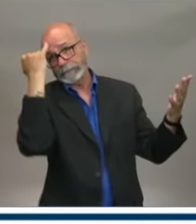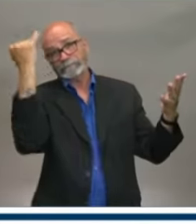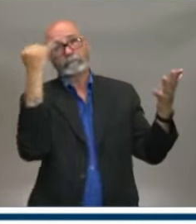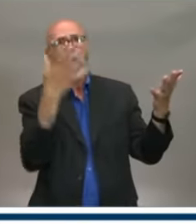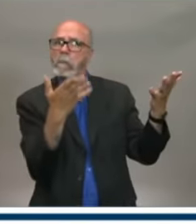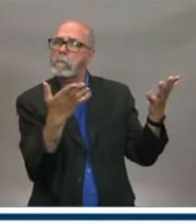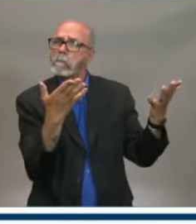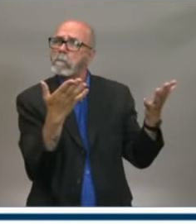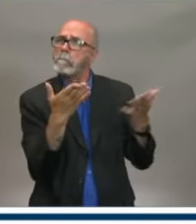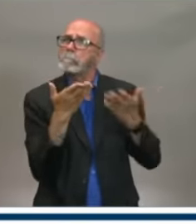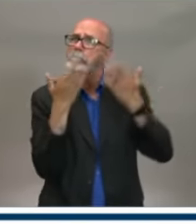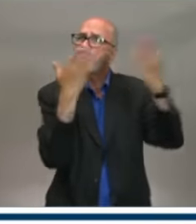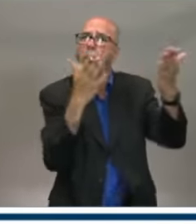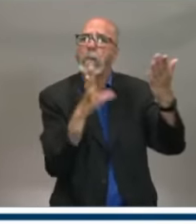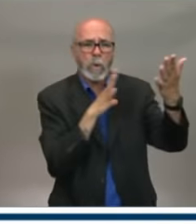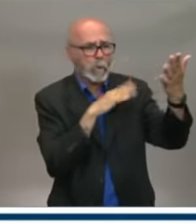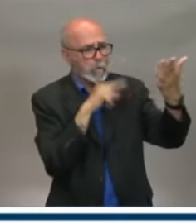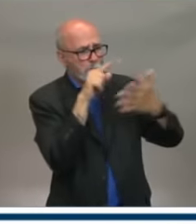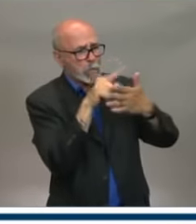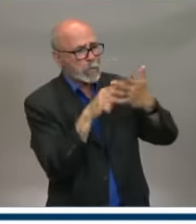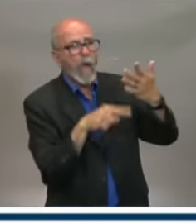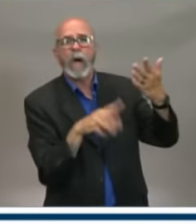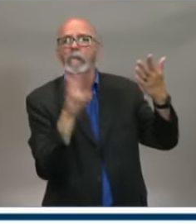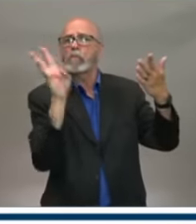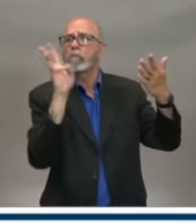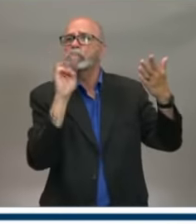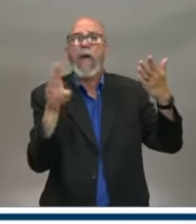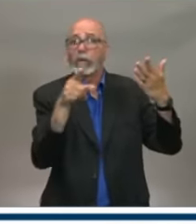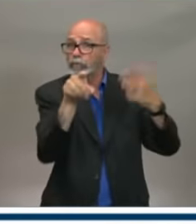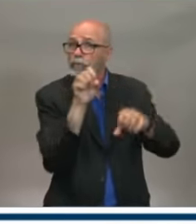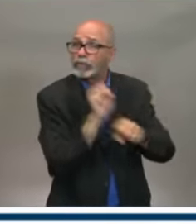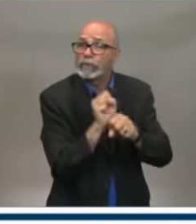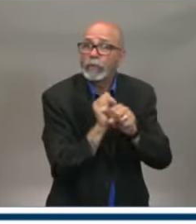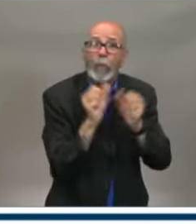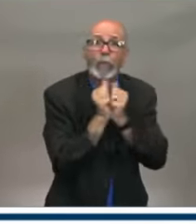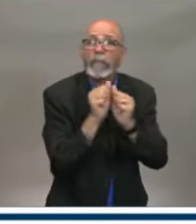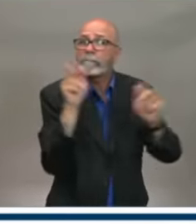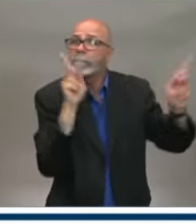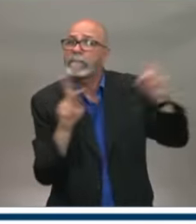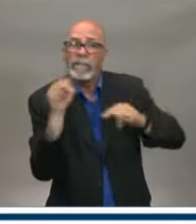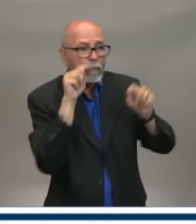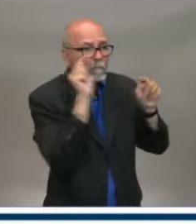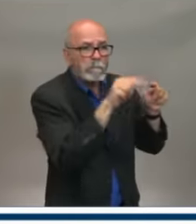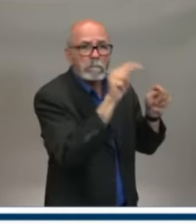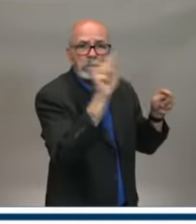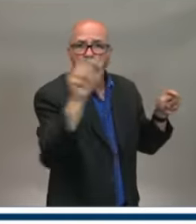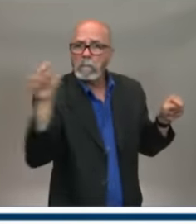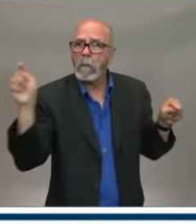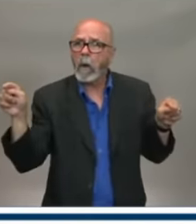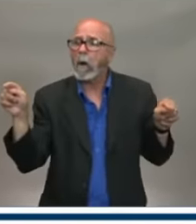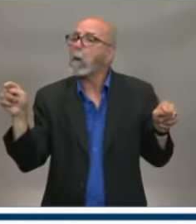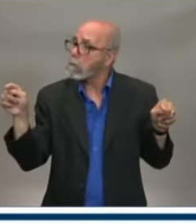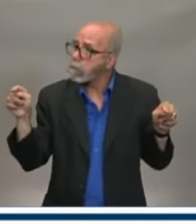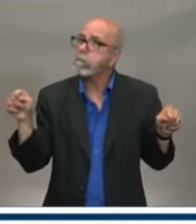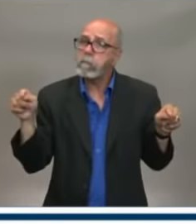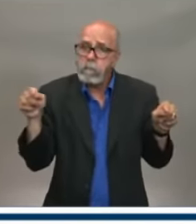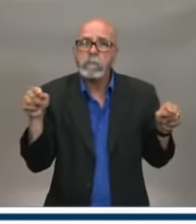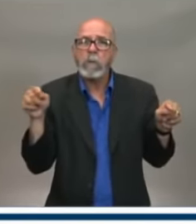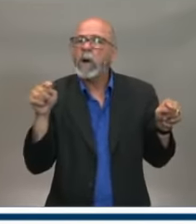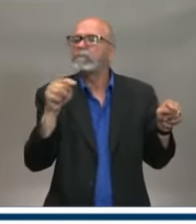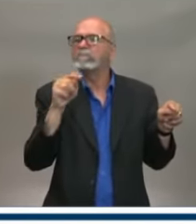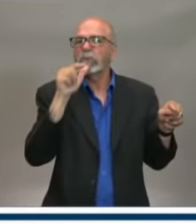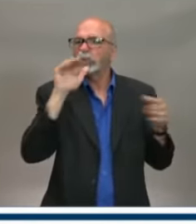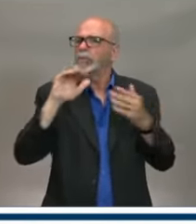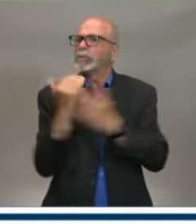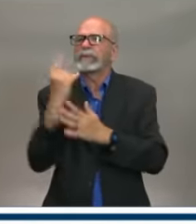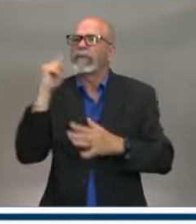and they have been working with all their members, so it's not new to them. And we've been going back and forth